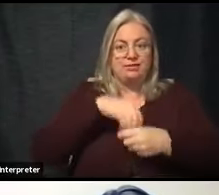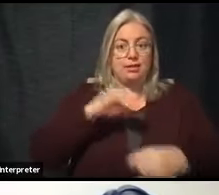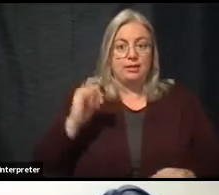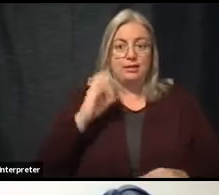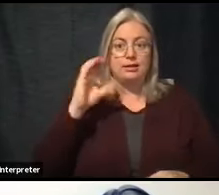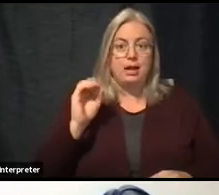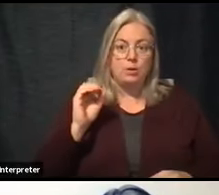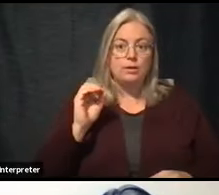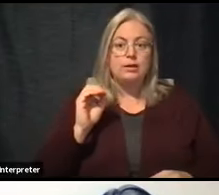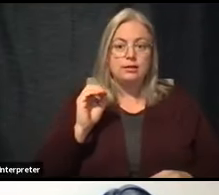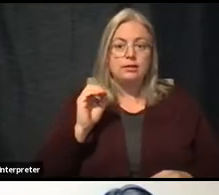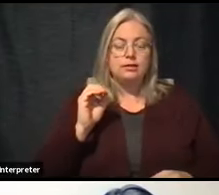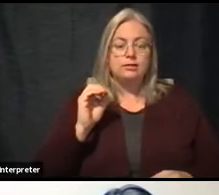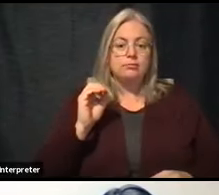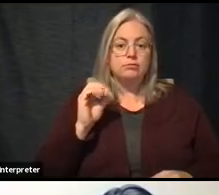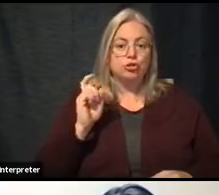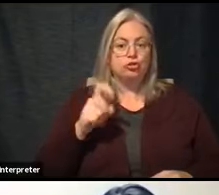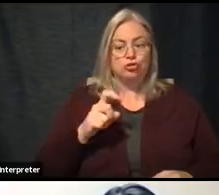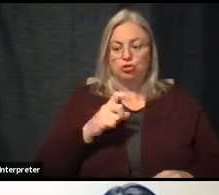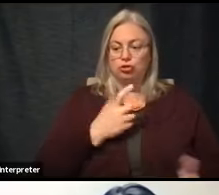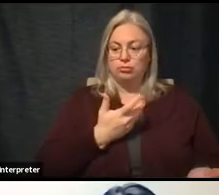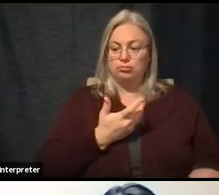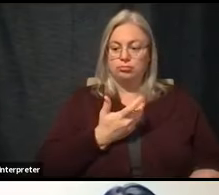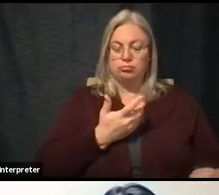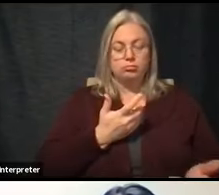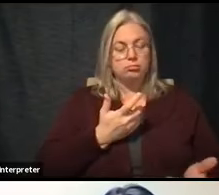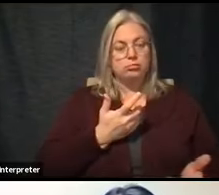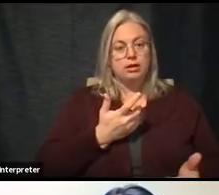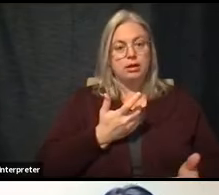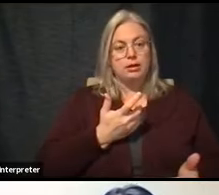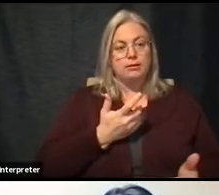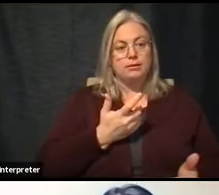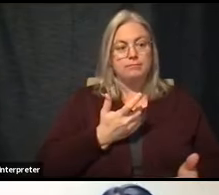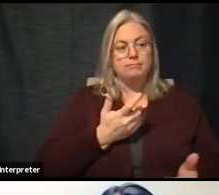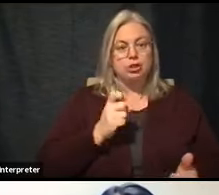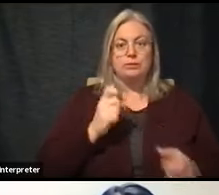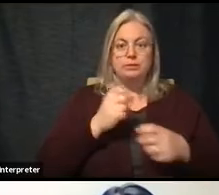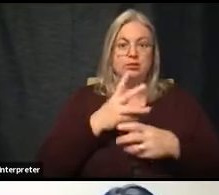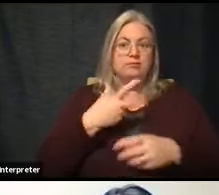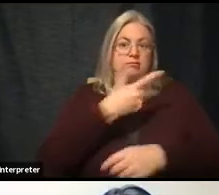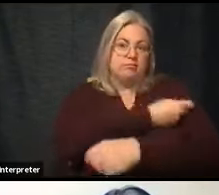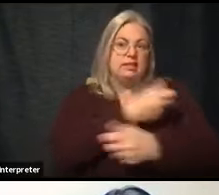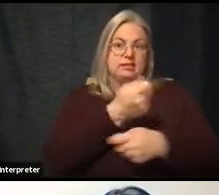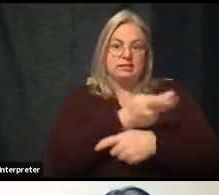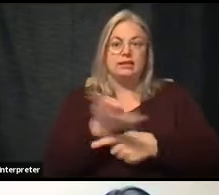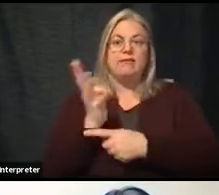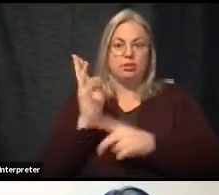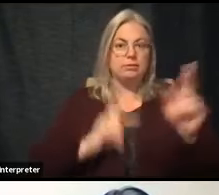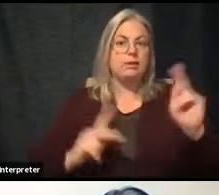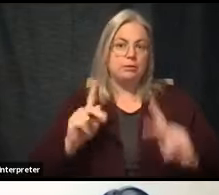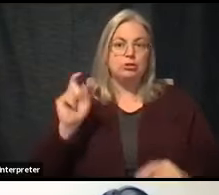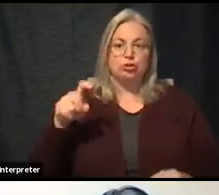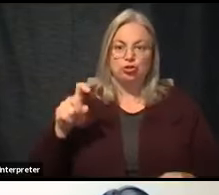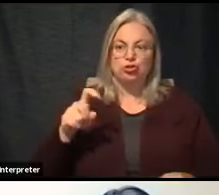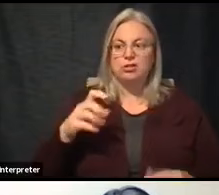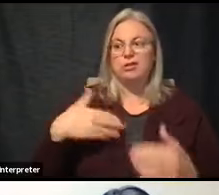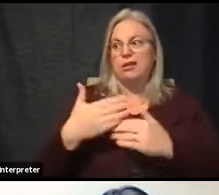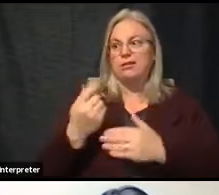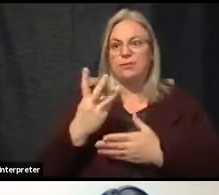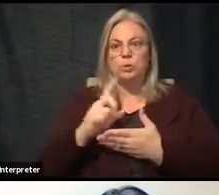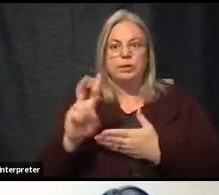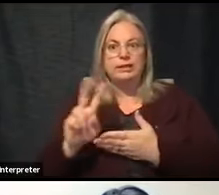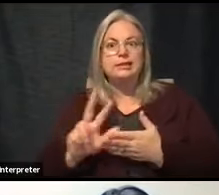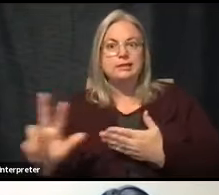That should do, we should be able to vaccinate quite a few people in the next couple of weeks